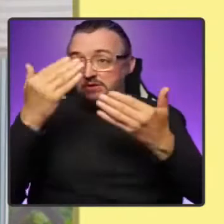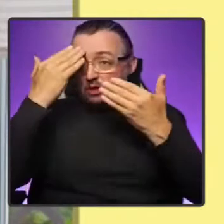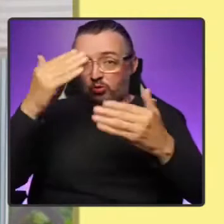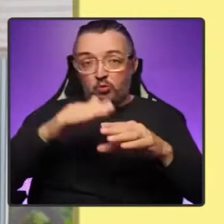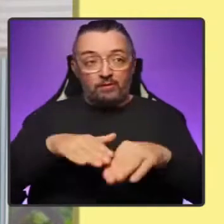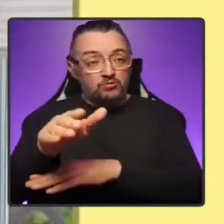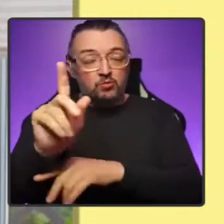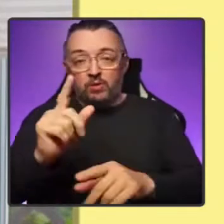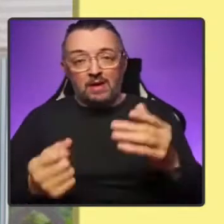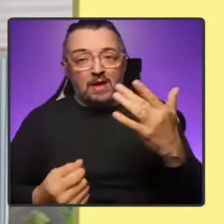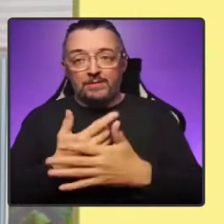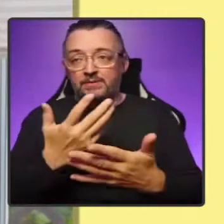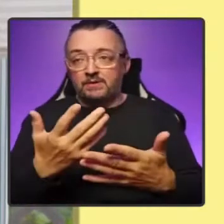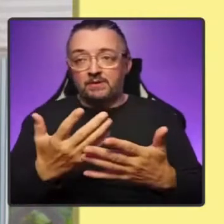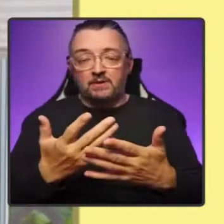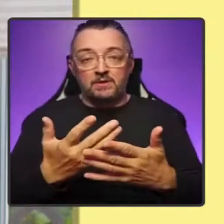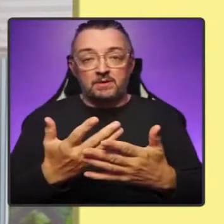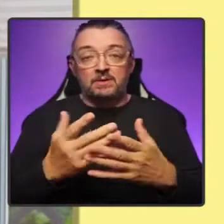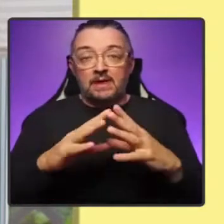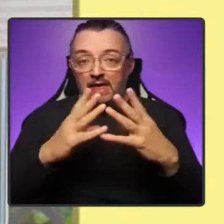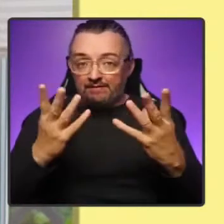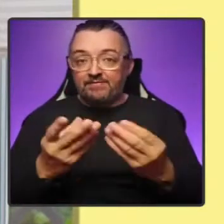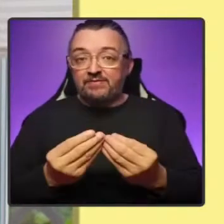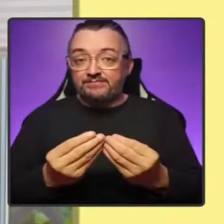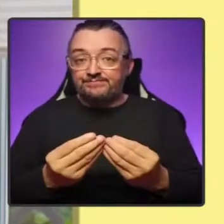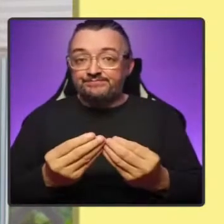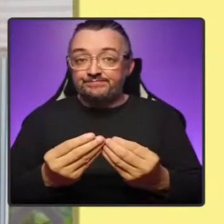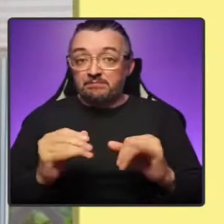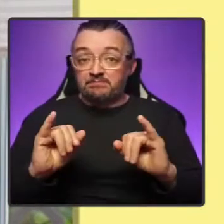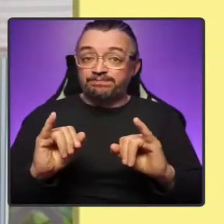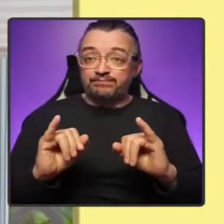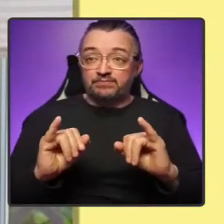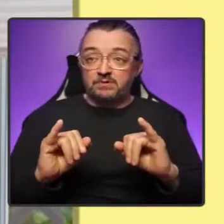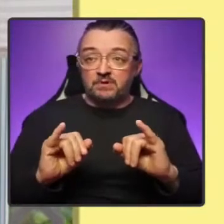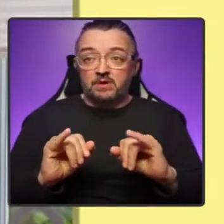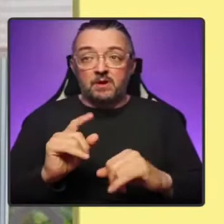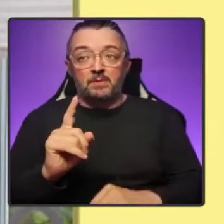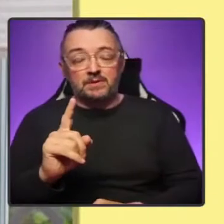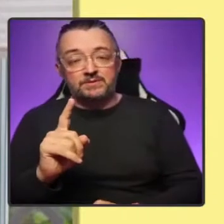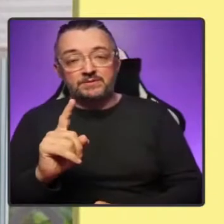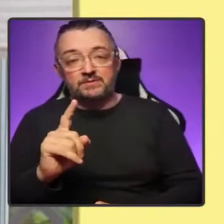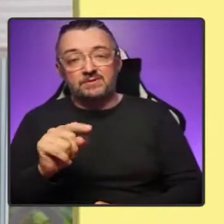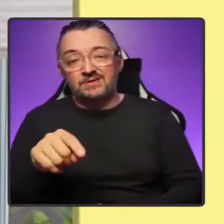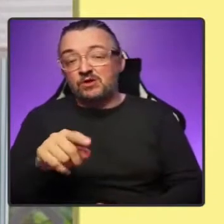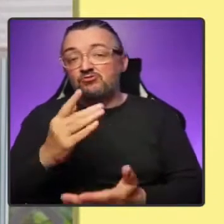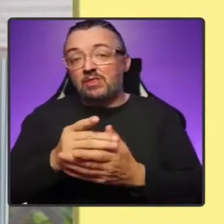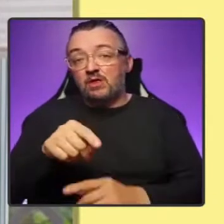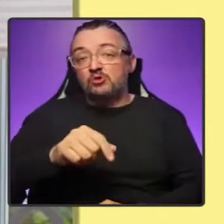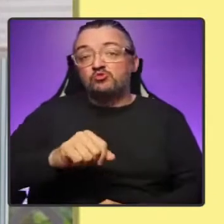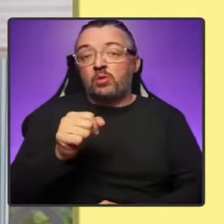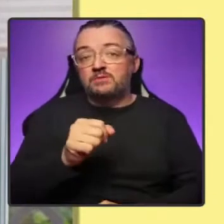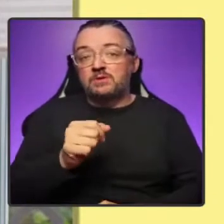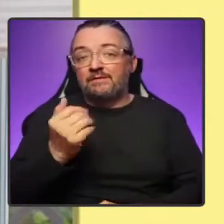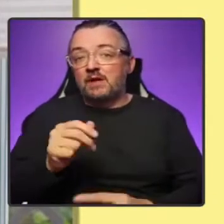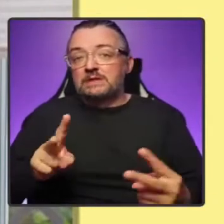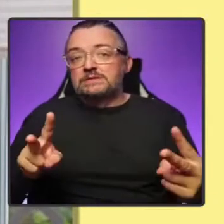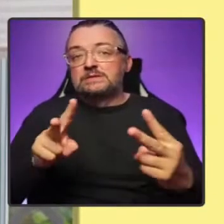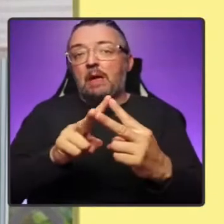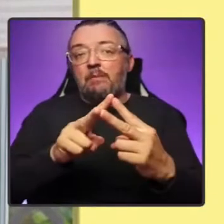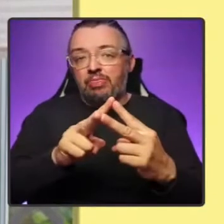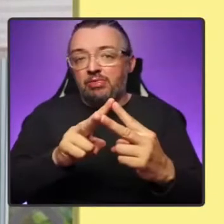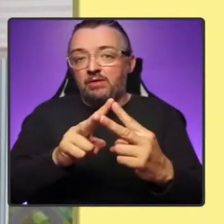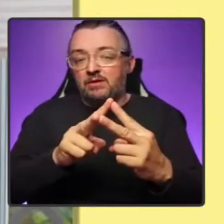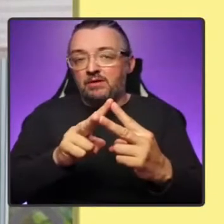All of that will be bad enough. But there's a double whammy that Scotland must be alert to